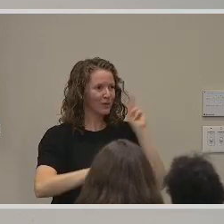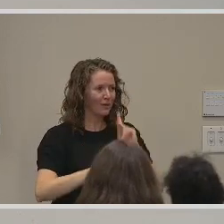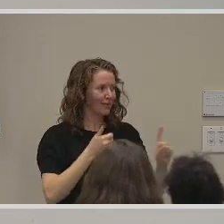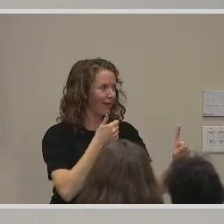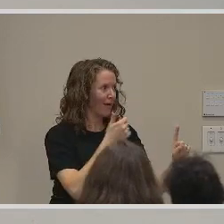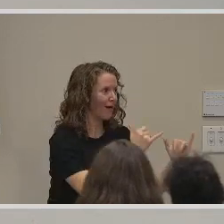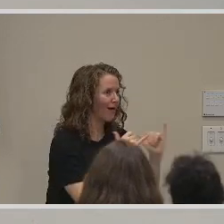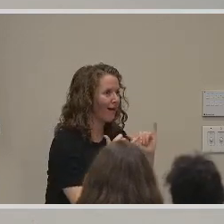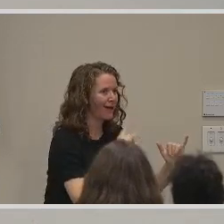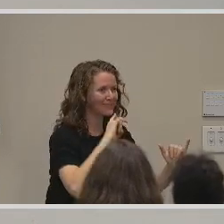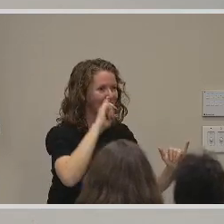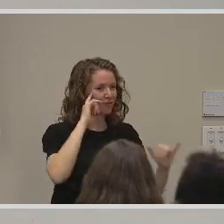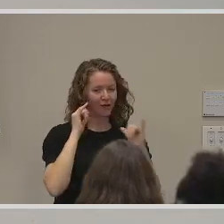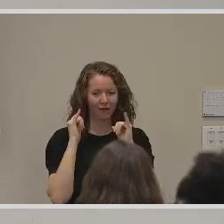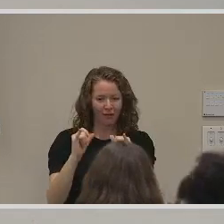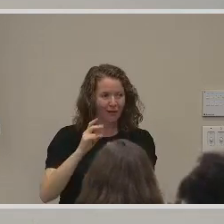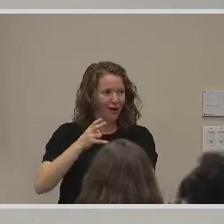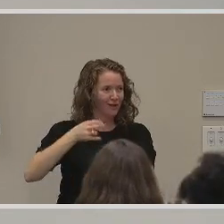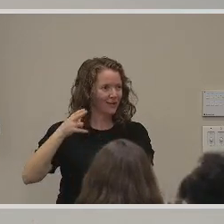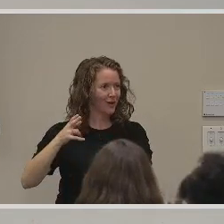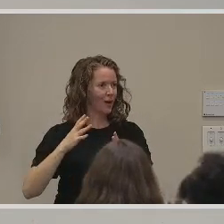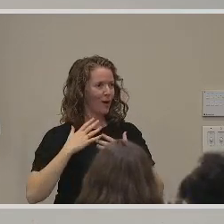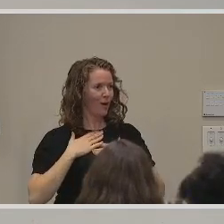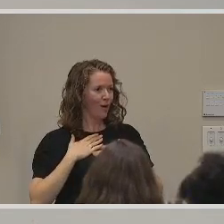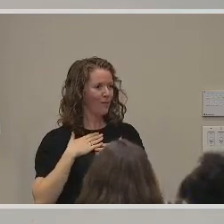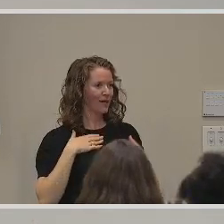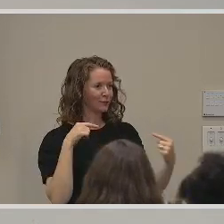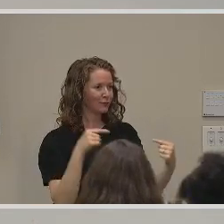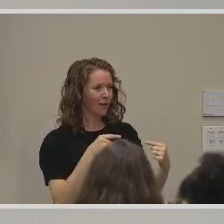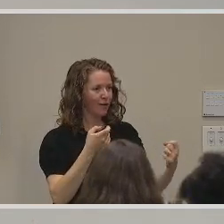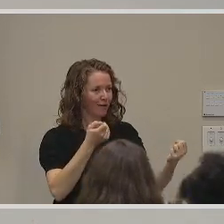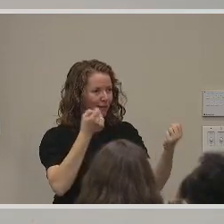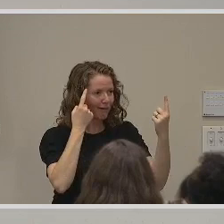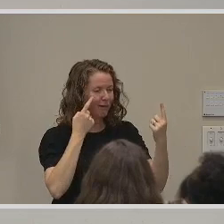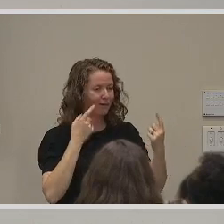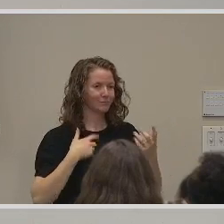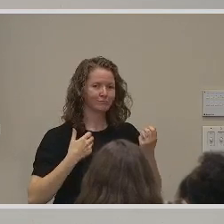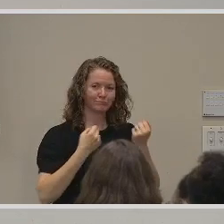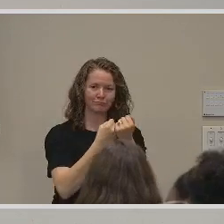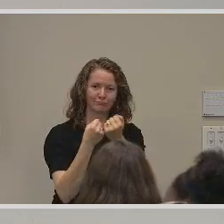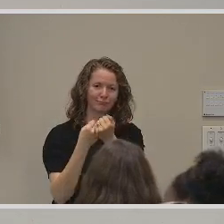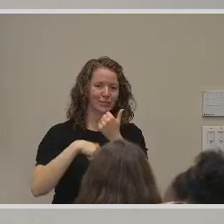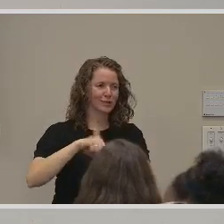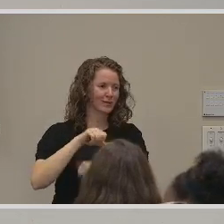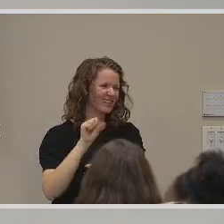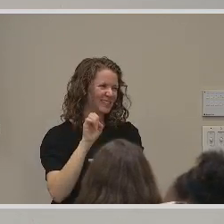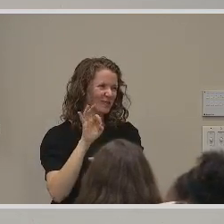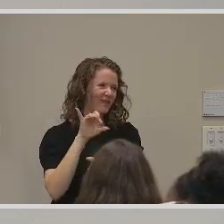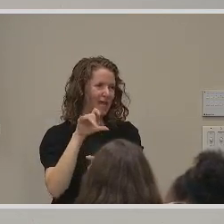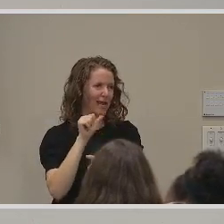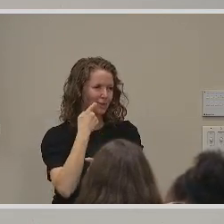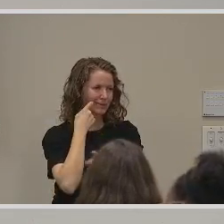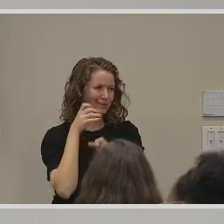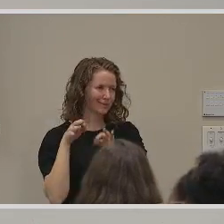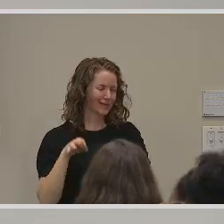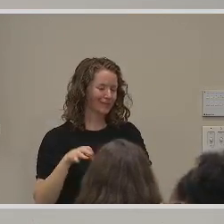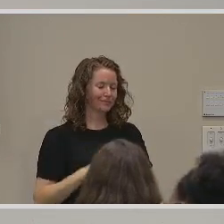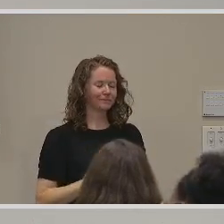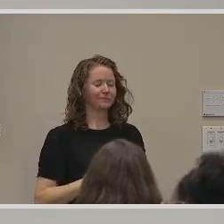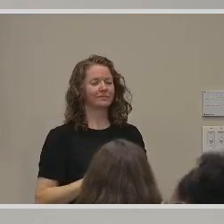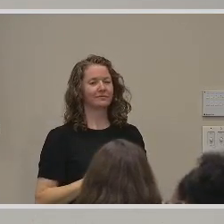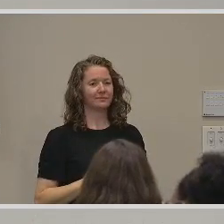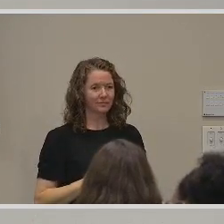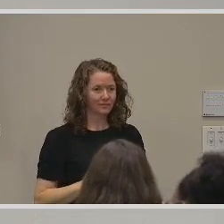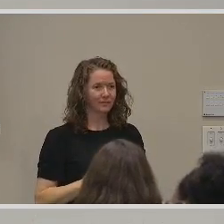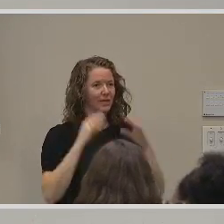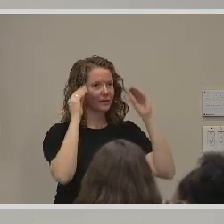Deaf and hard of hearing who can relate to the struggles and provide unwavering support as Sophia previously mentioned. I would like to illustrate some